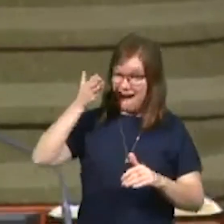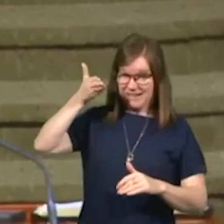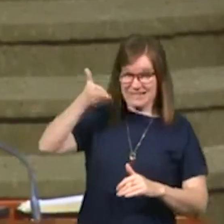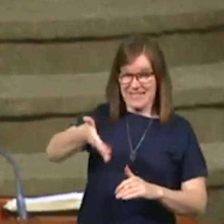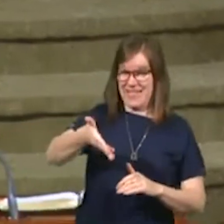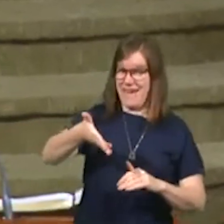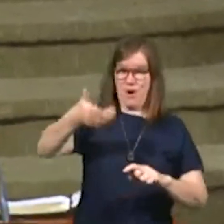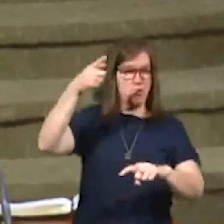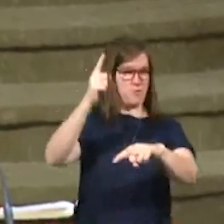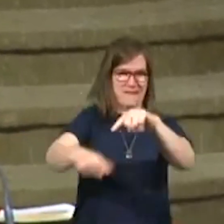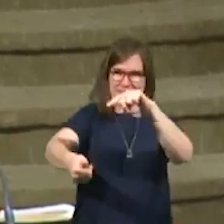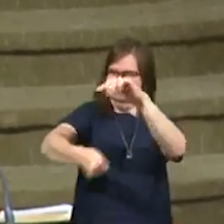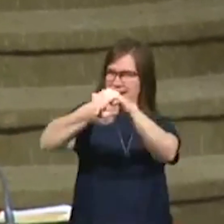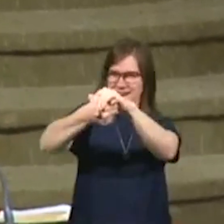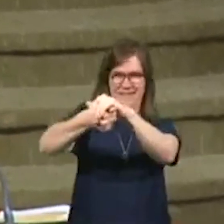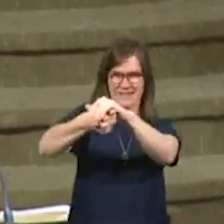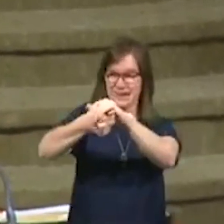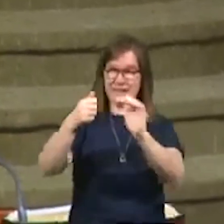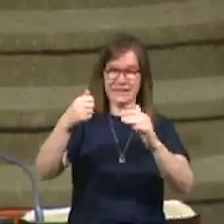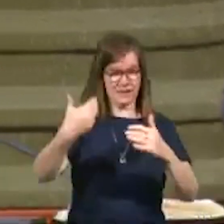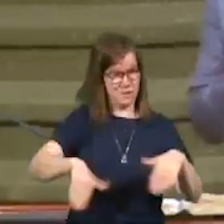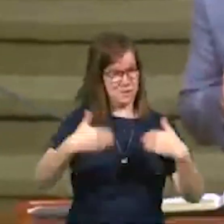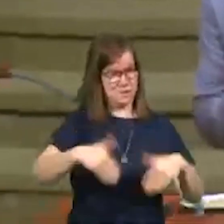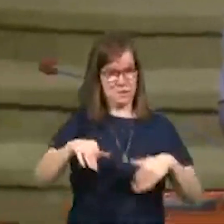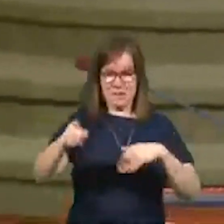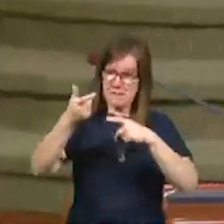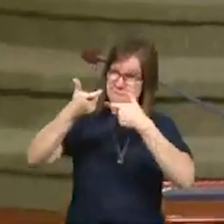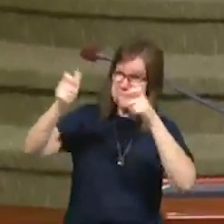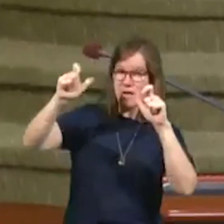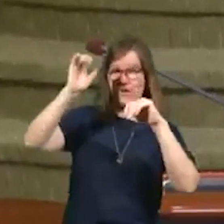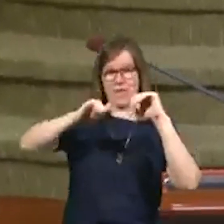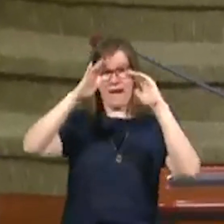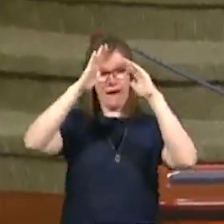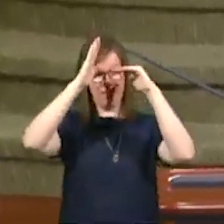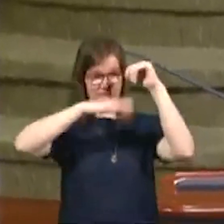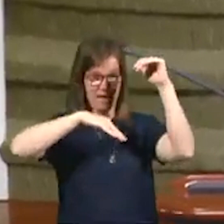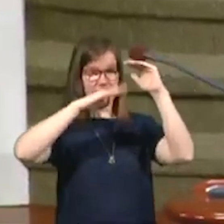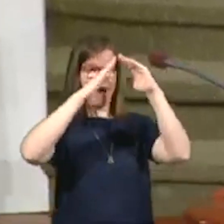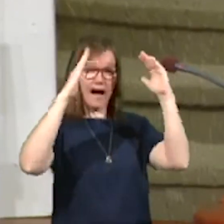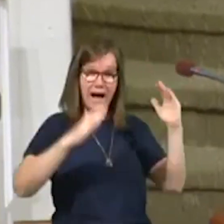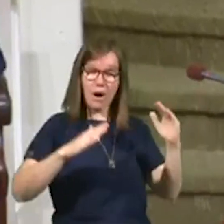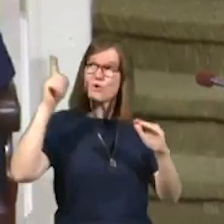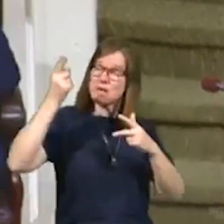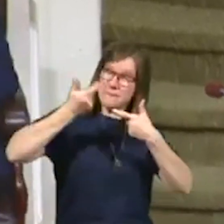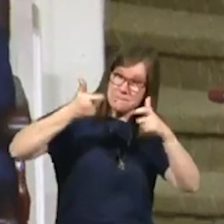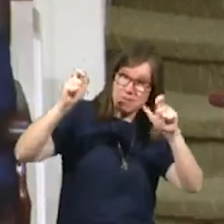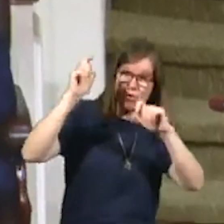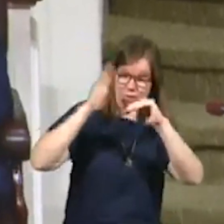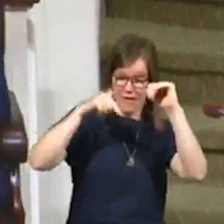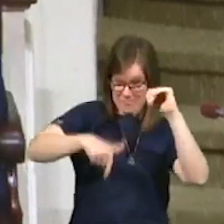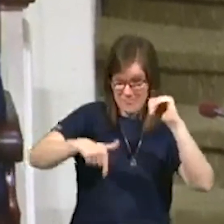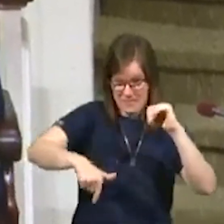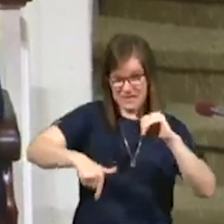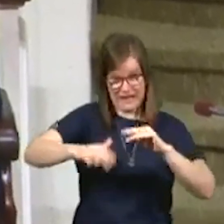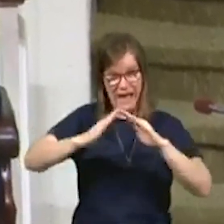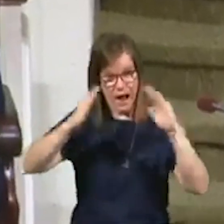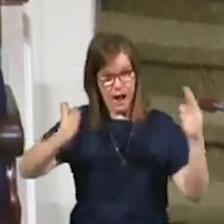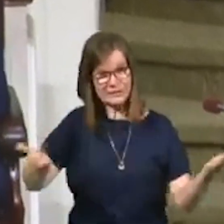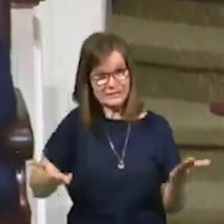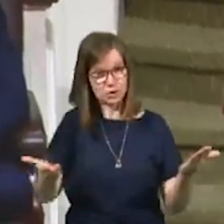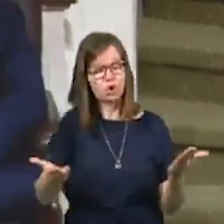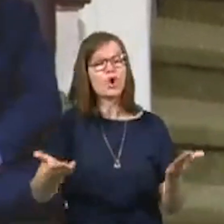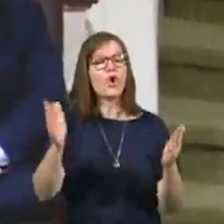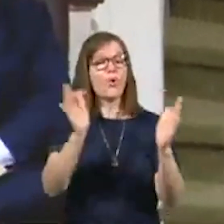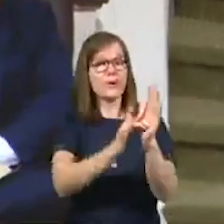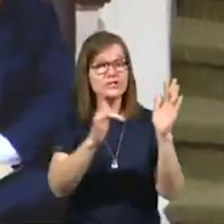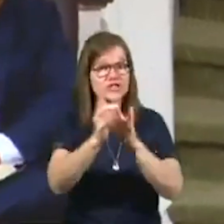he cannot be hid. He's bigger. He was bigger than that house in verse number 24. He is bigger than this house right here. And when